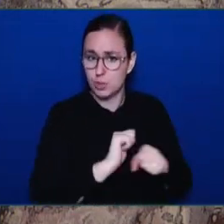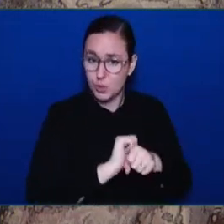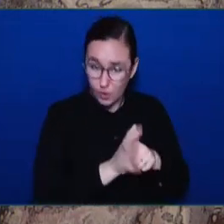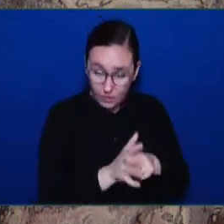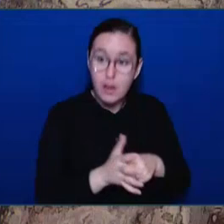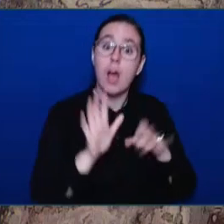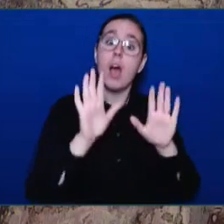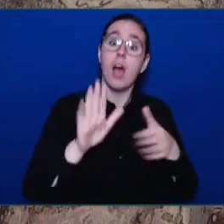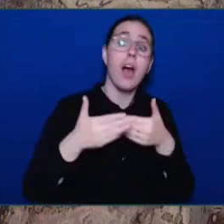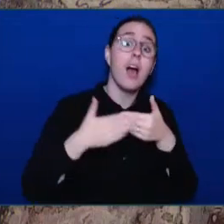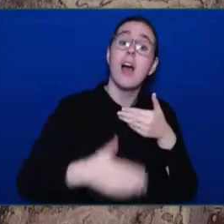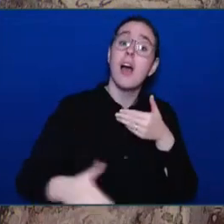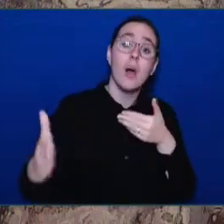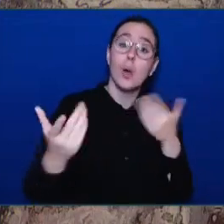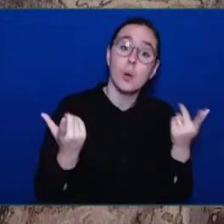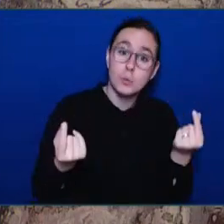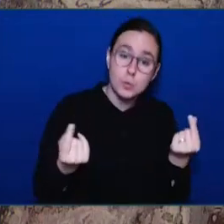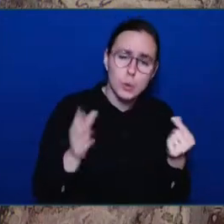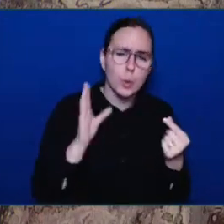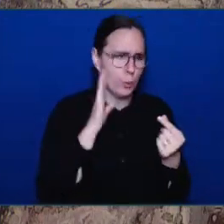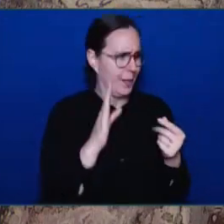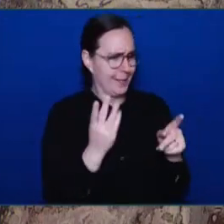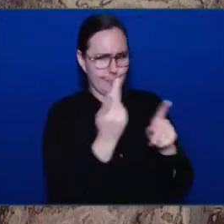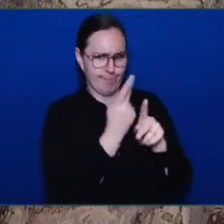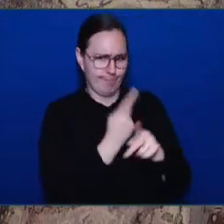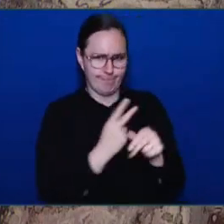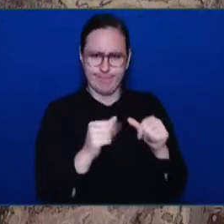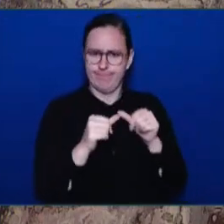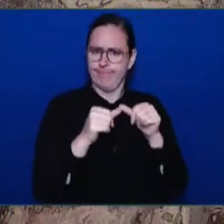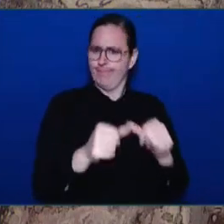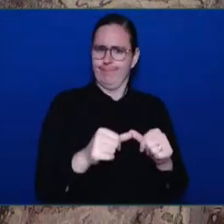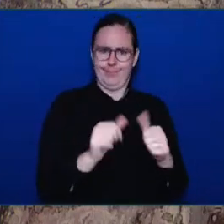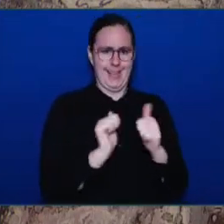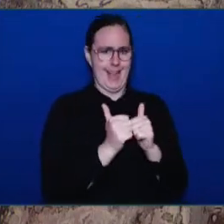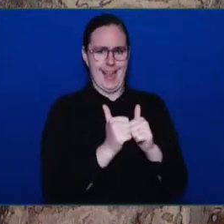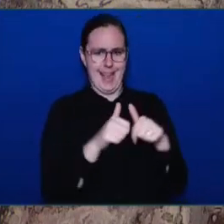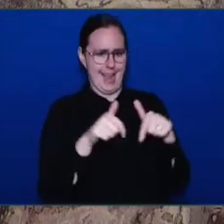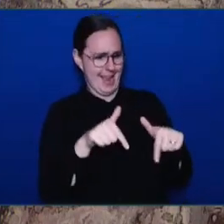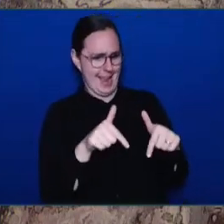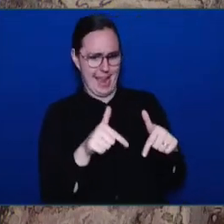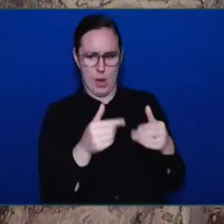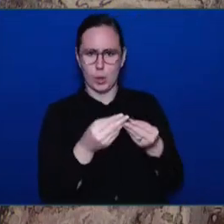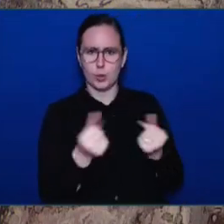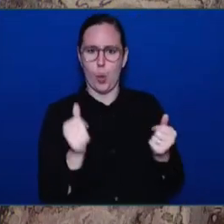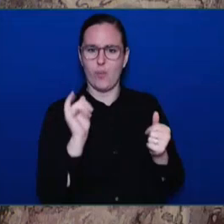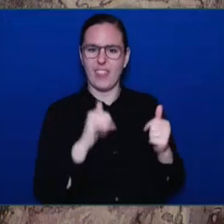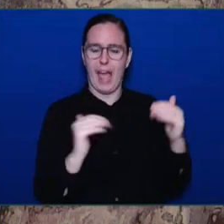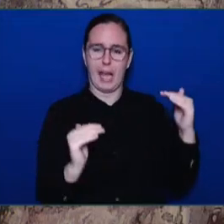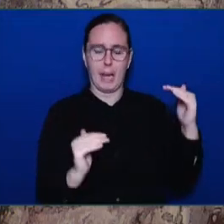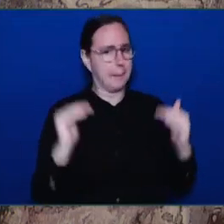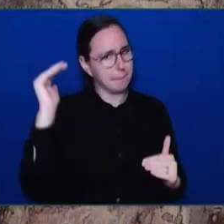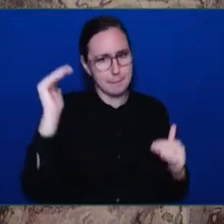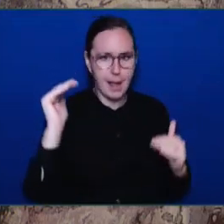to address the gaps. I acknowledge that there are challenges. People are living with challenges because of